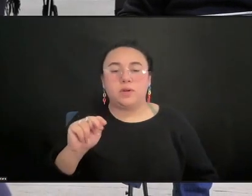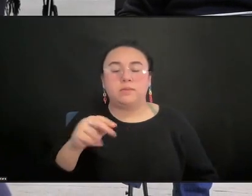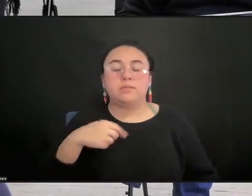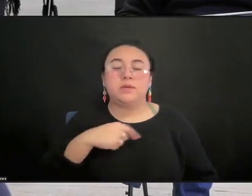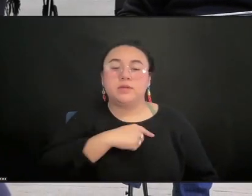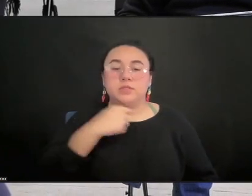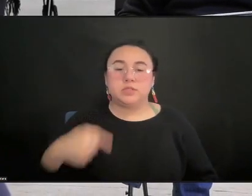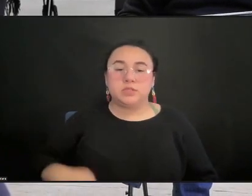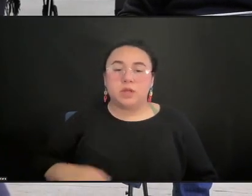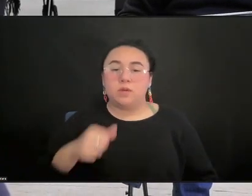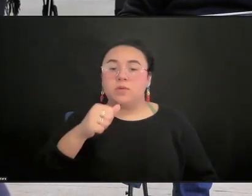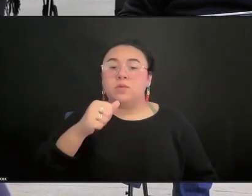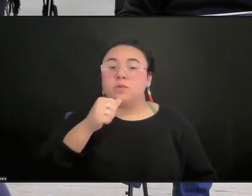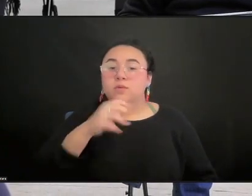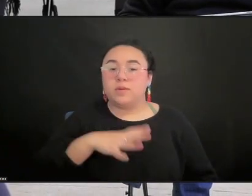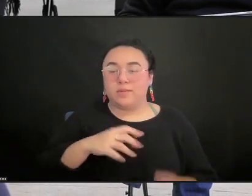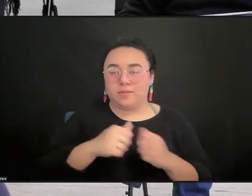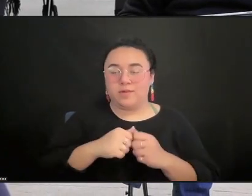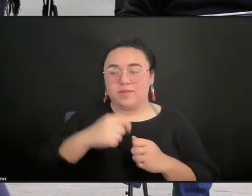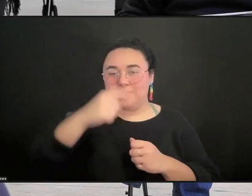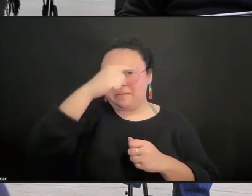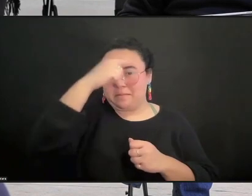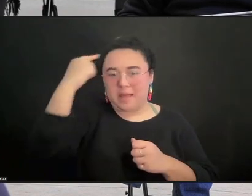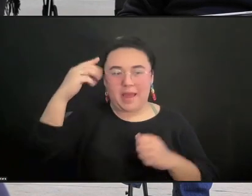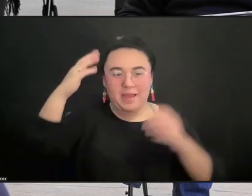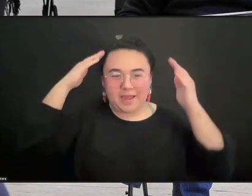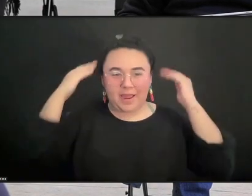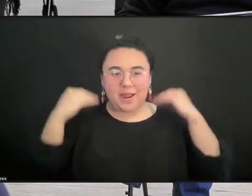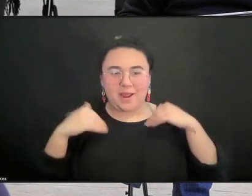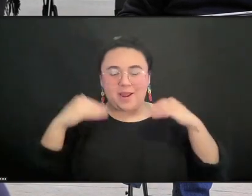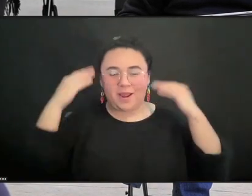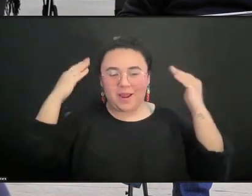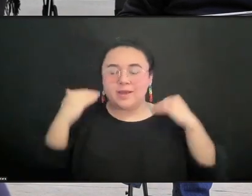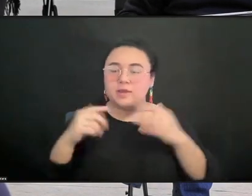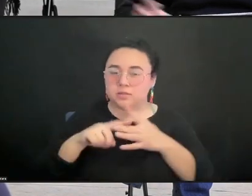starting to gray hair, mid-length, and wearing navy blue.